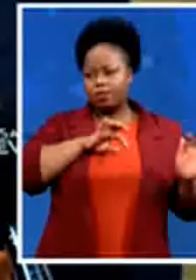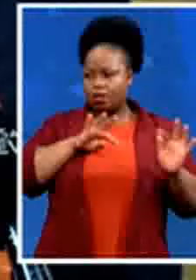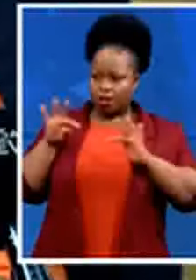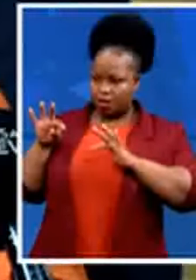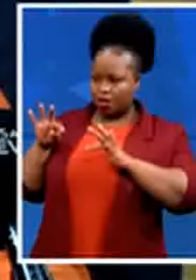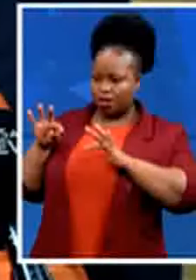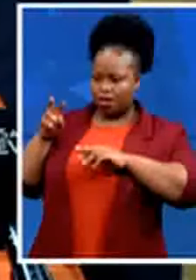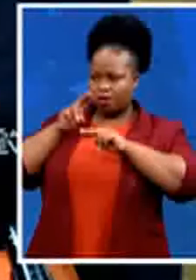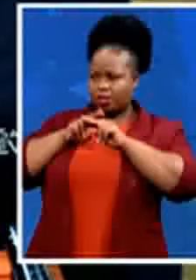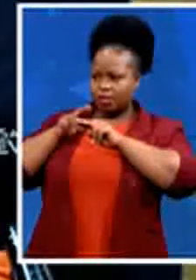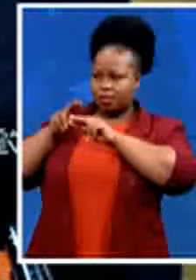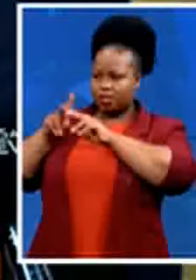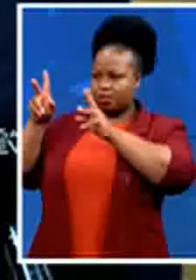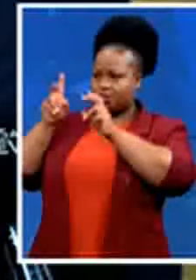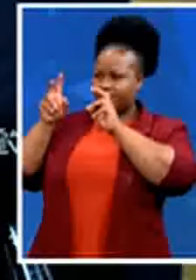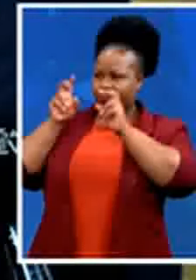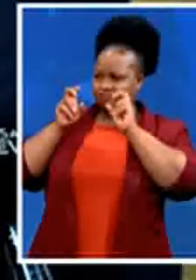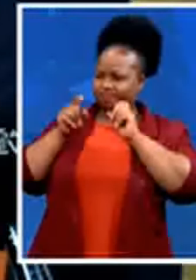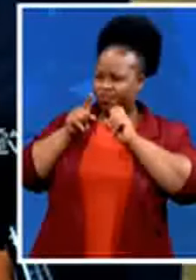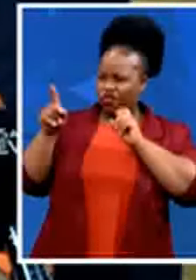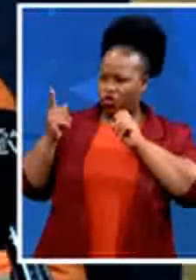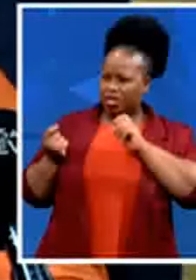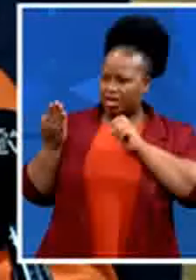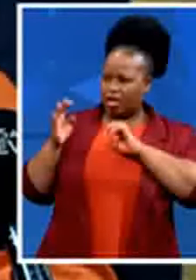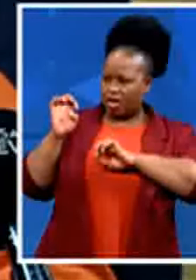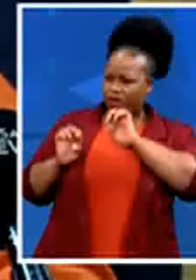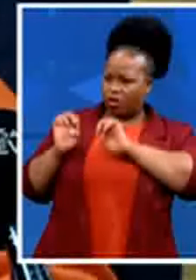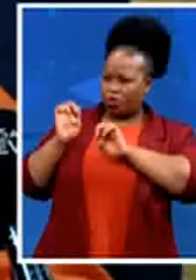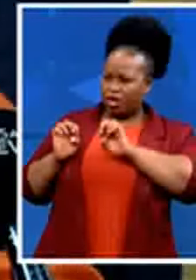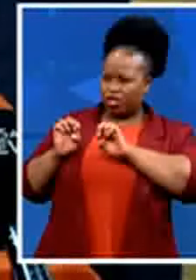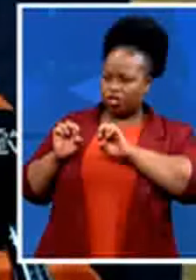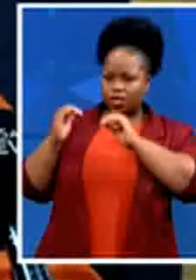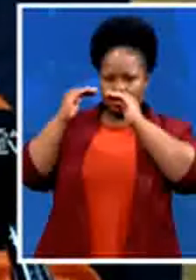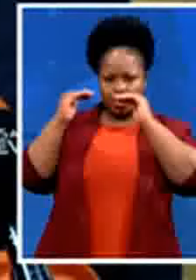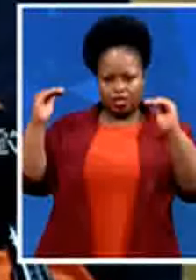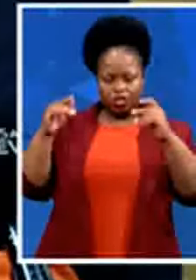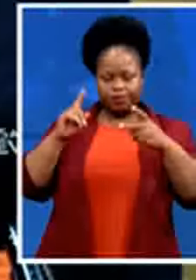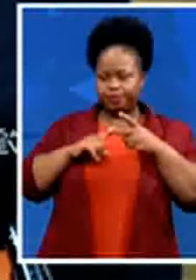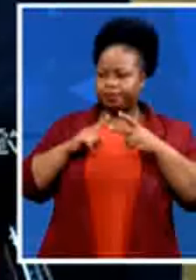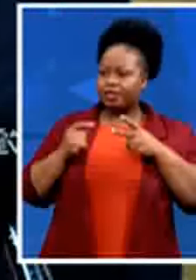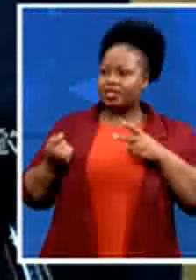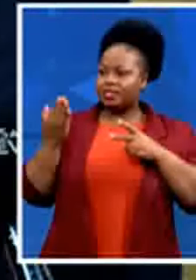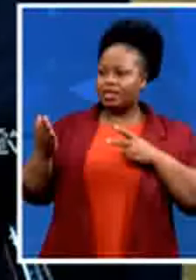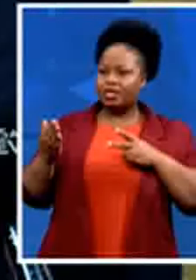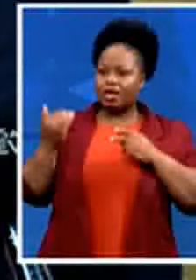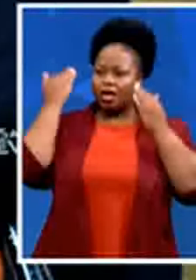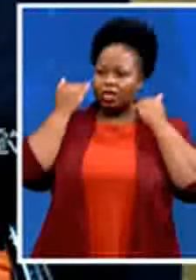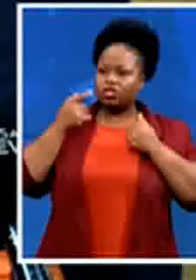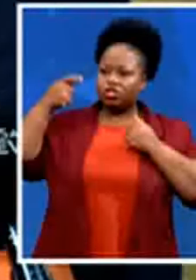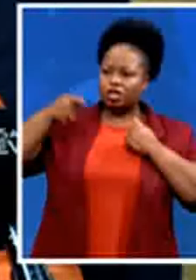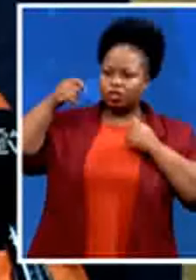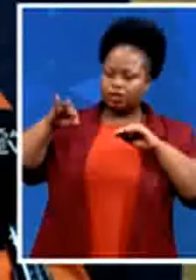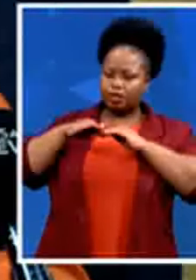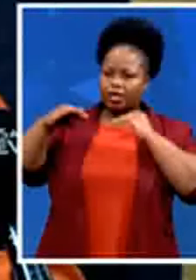you've got the tender evaluation stage you've got the tender adjudication stage and to an extent